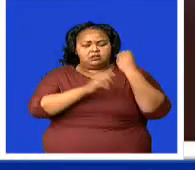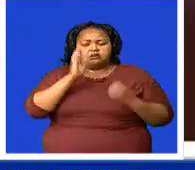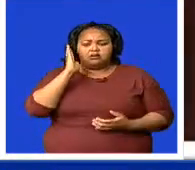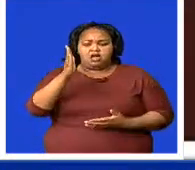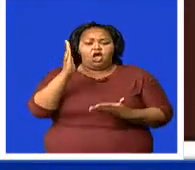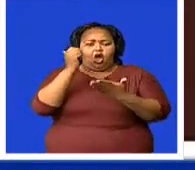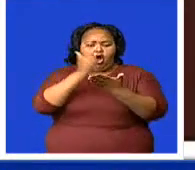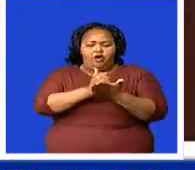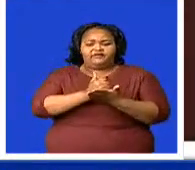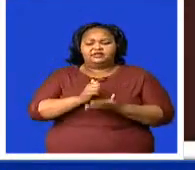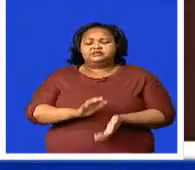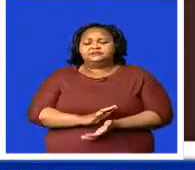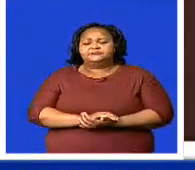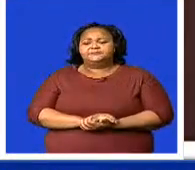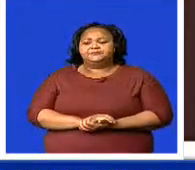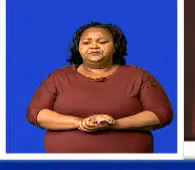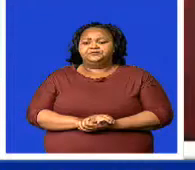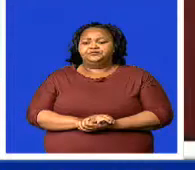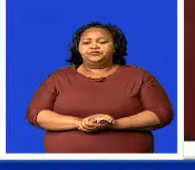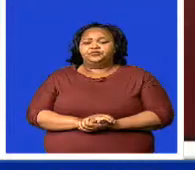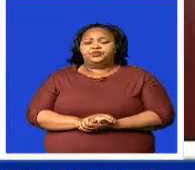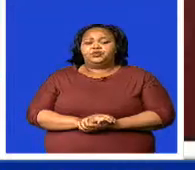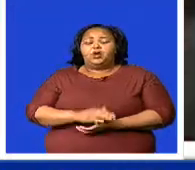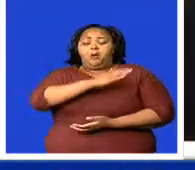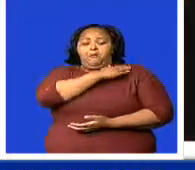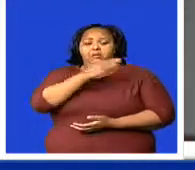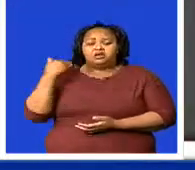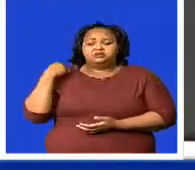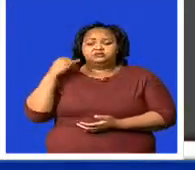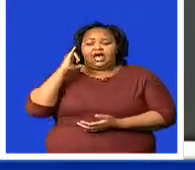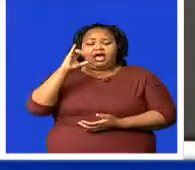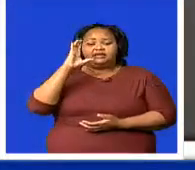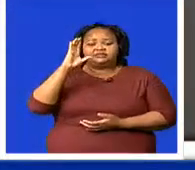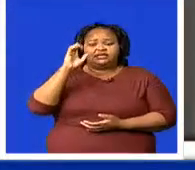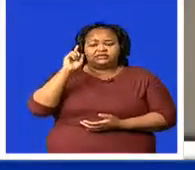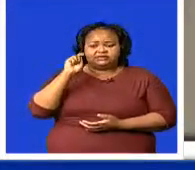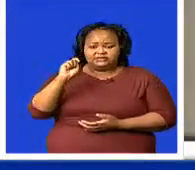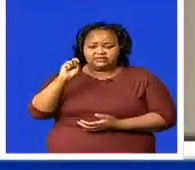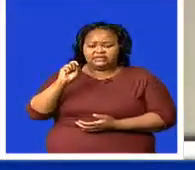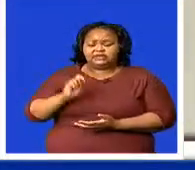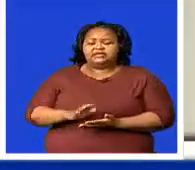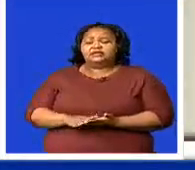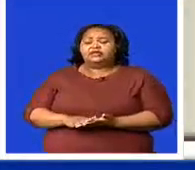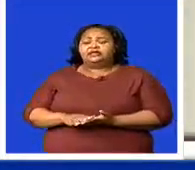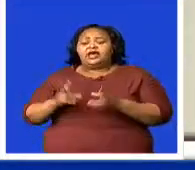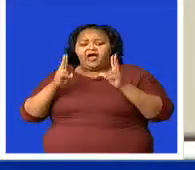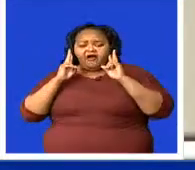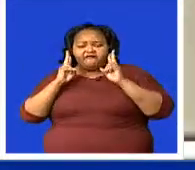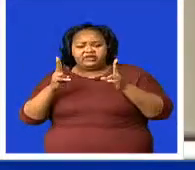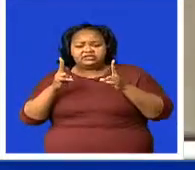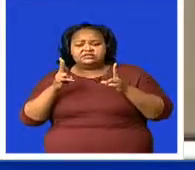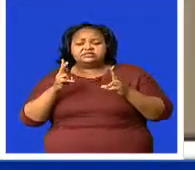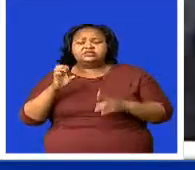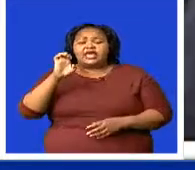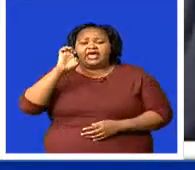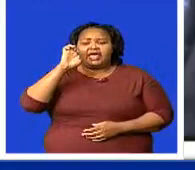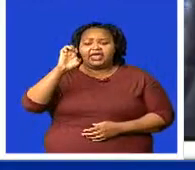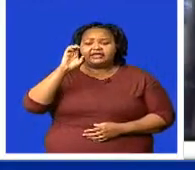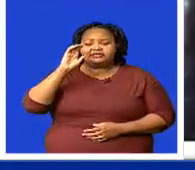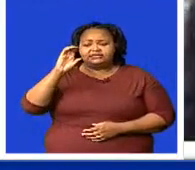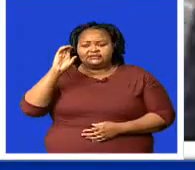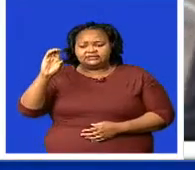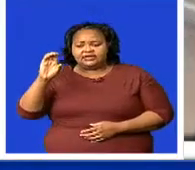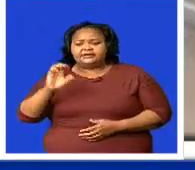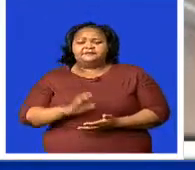Back to the Minister for Information, Communications, and Technology, Mangaba Kumalo. On Thursday, he paid a visit to the Eswatini Communications Commission,